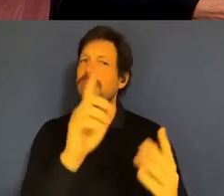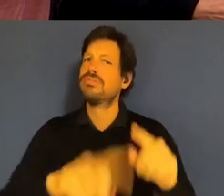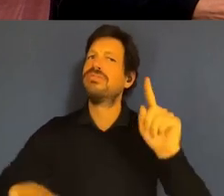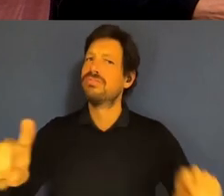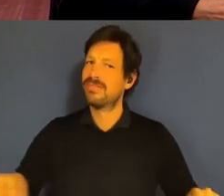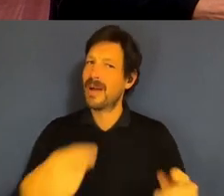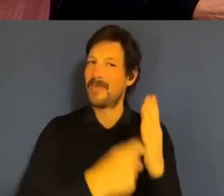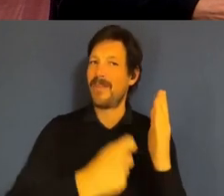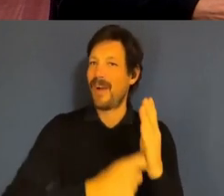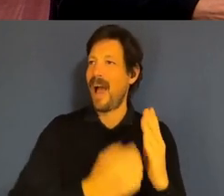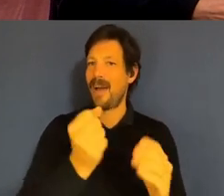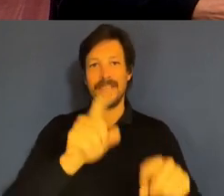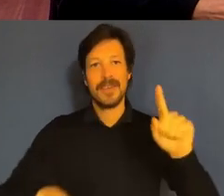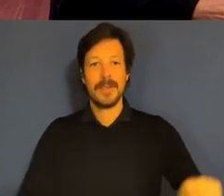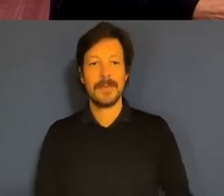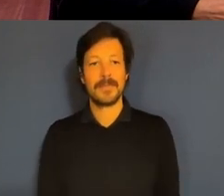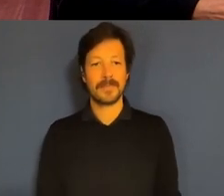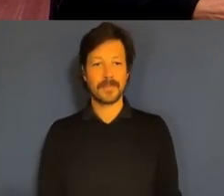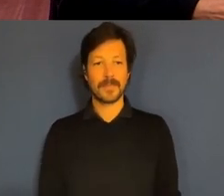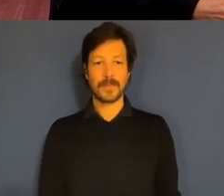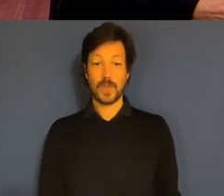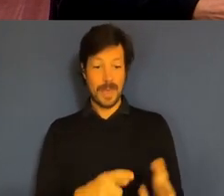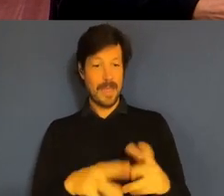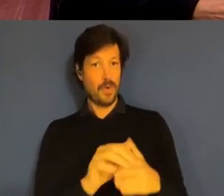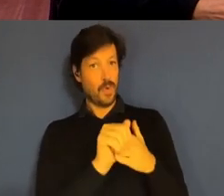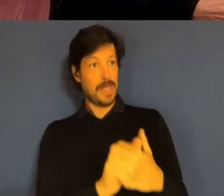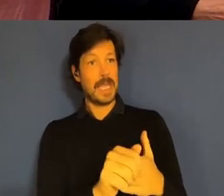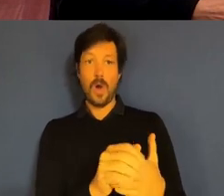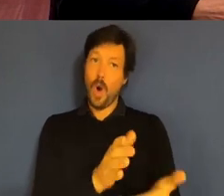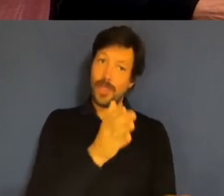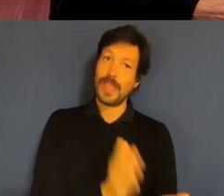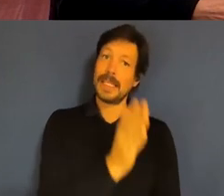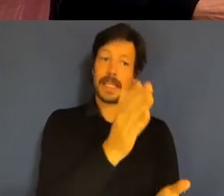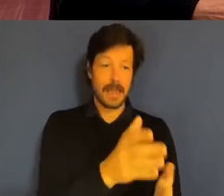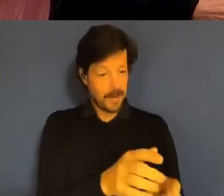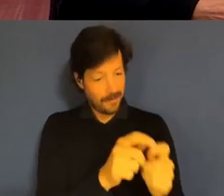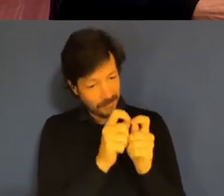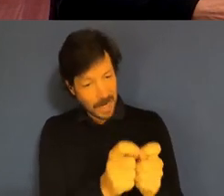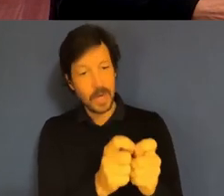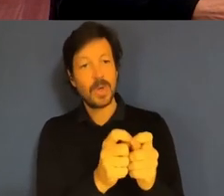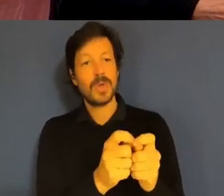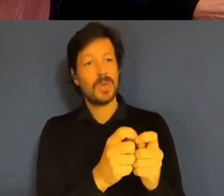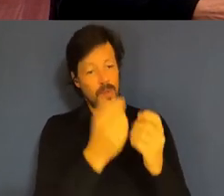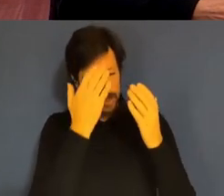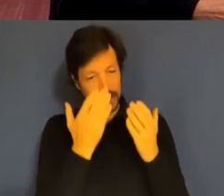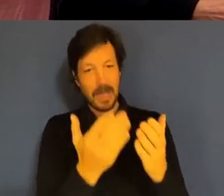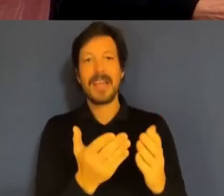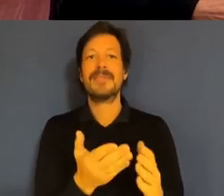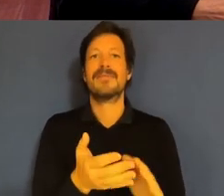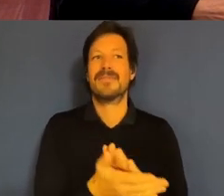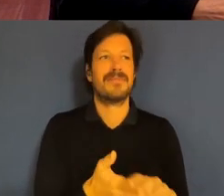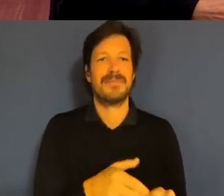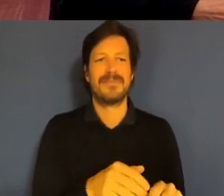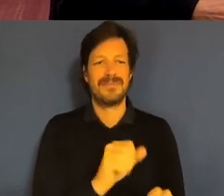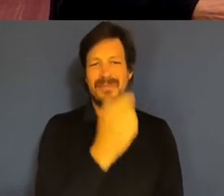are authentically led, if they're well led, if they're valued and they're respected, I don't think it matters what their